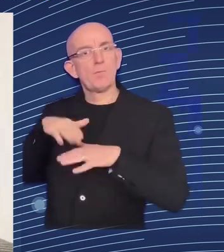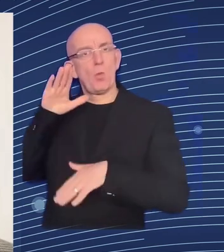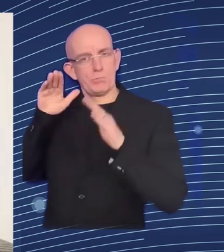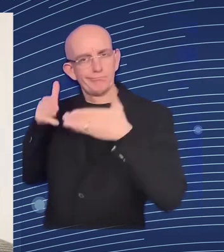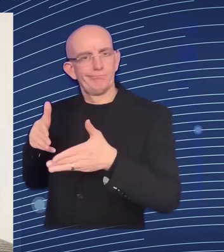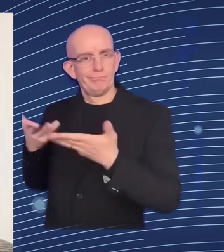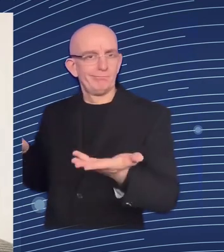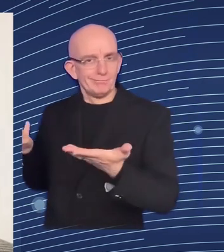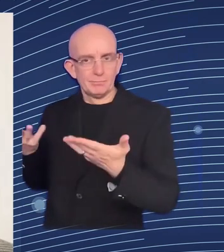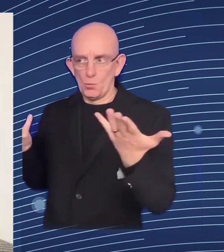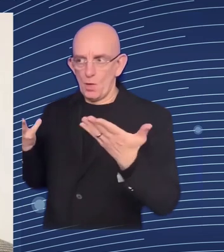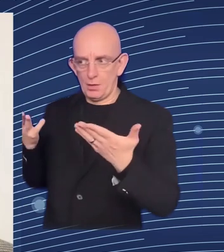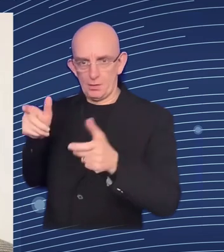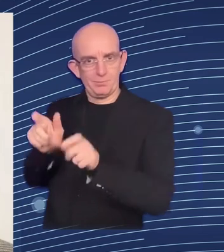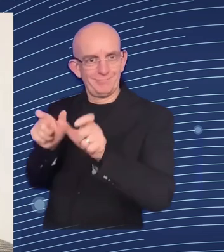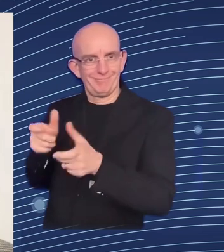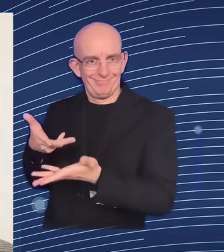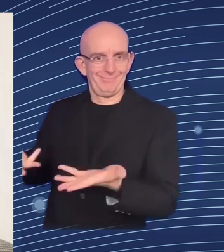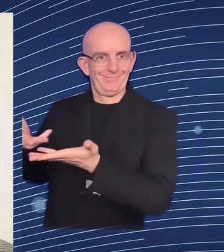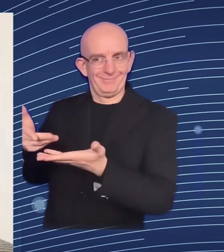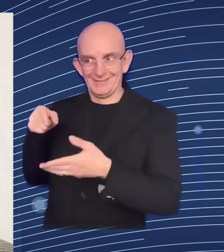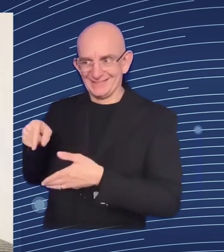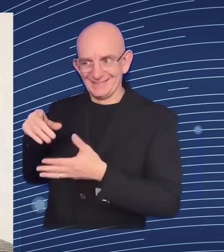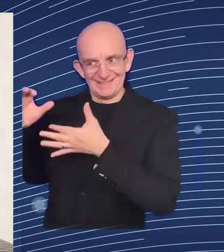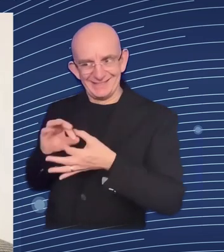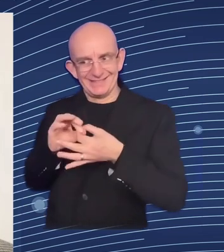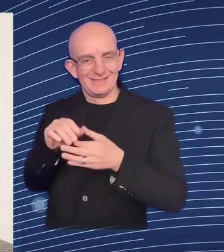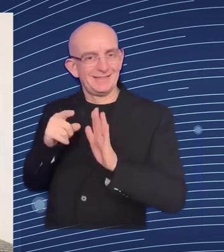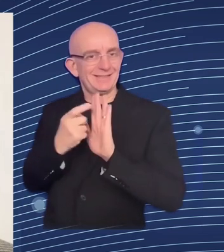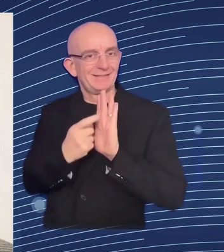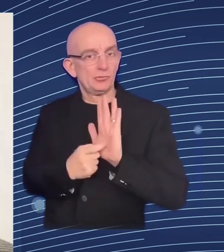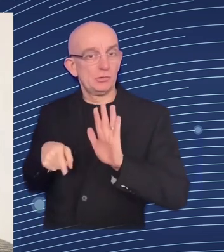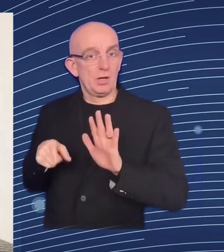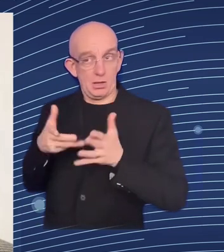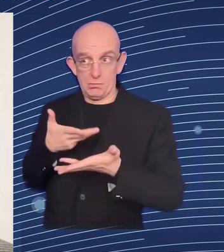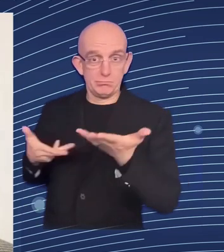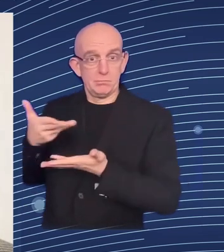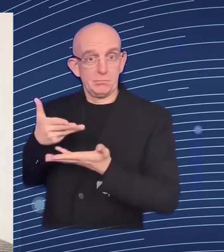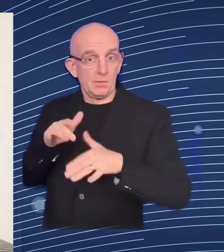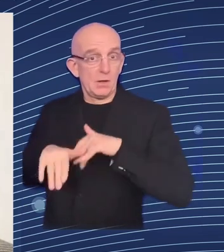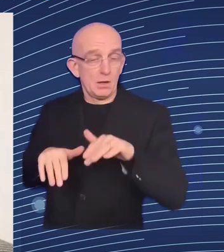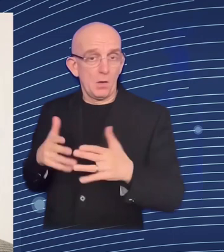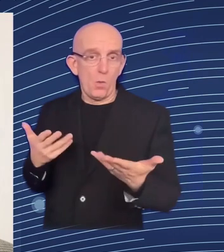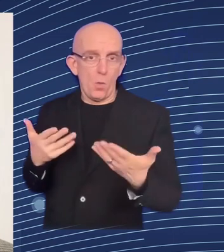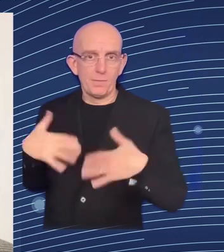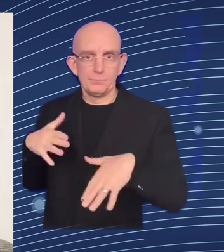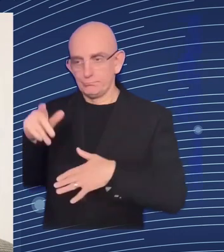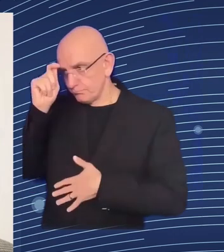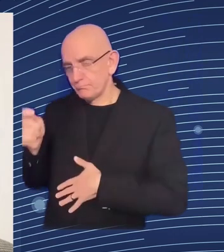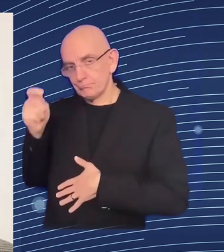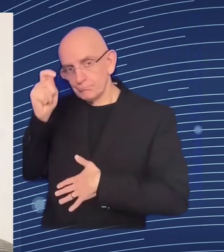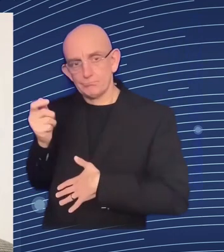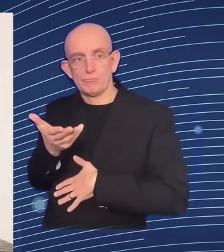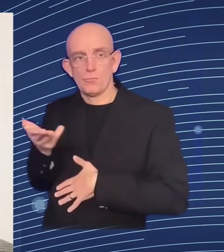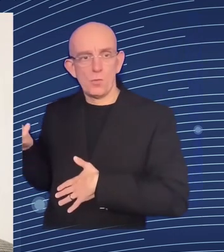um where ukraine already is in this context and and that a very good building base but where do you see the key priorities uh also for your